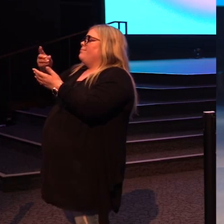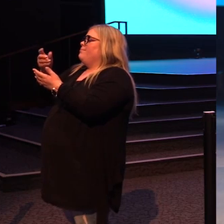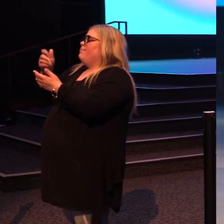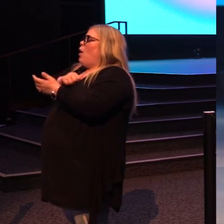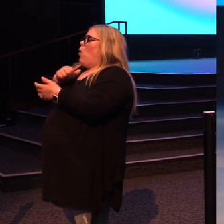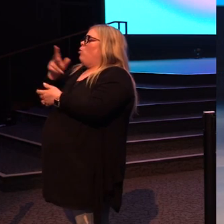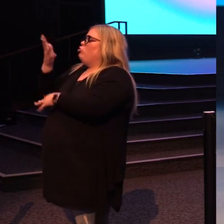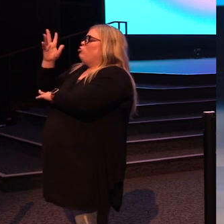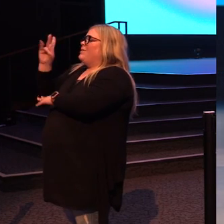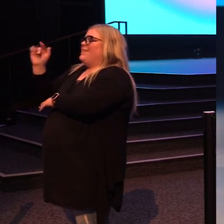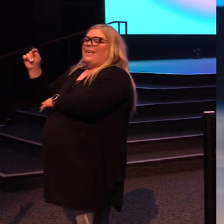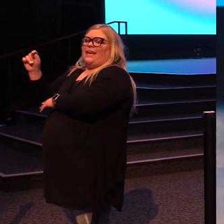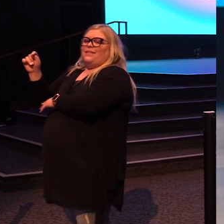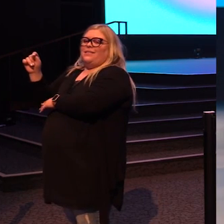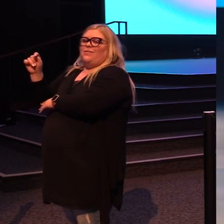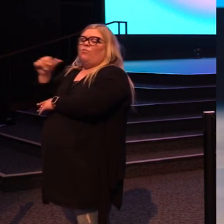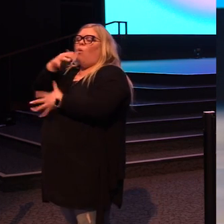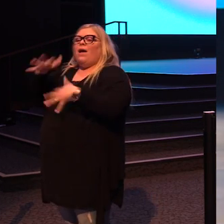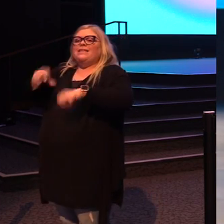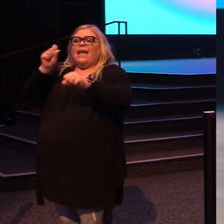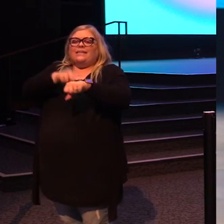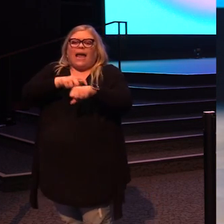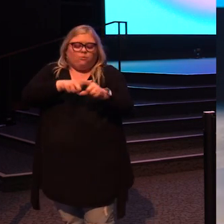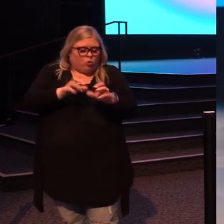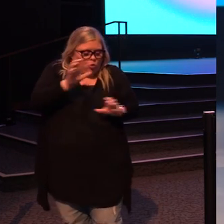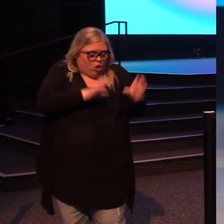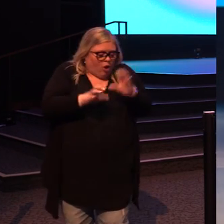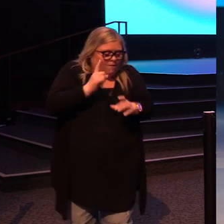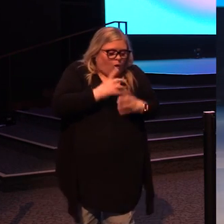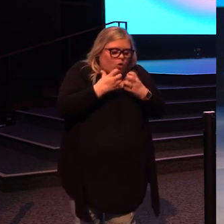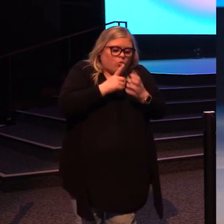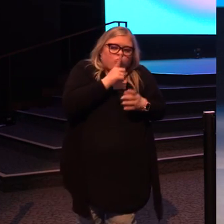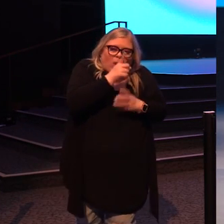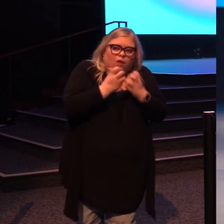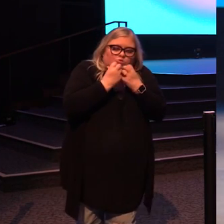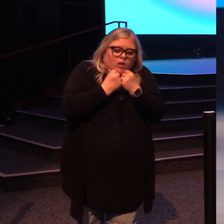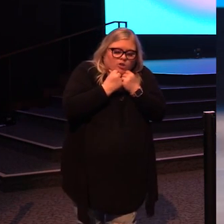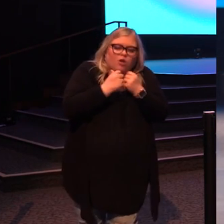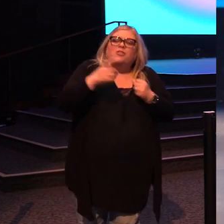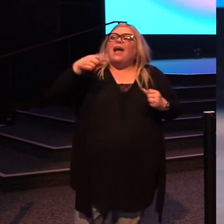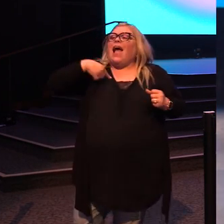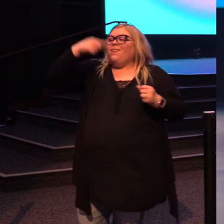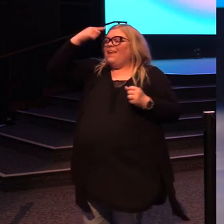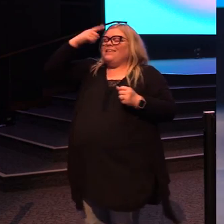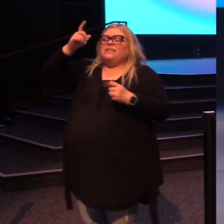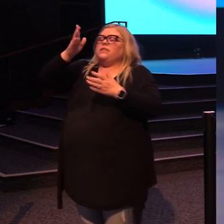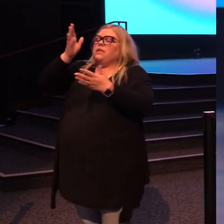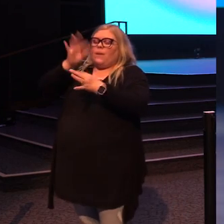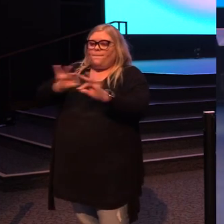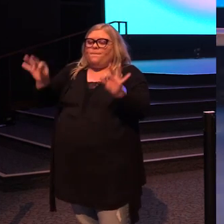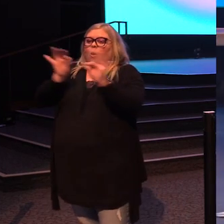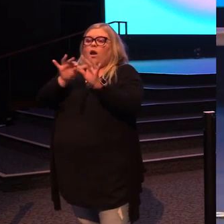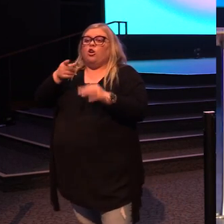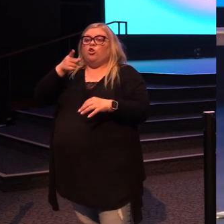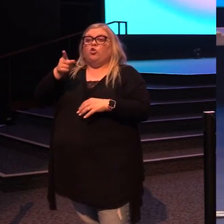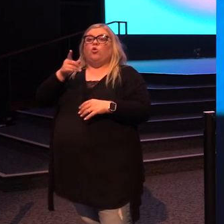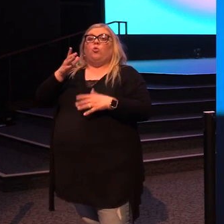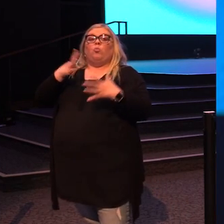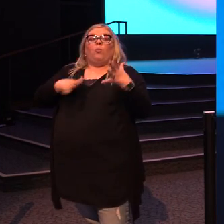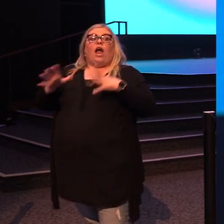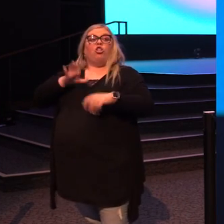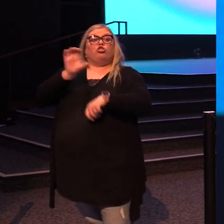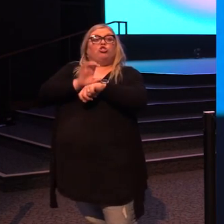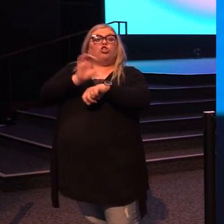I think it's time for us as believers to get back to the site of digging and stop purchasing the trinket. Just because you wear the church merch